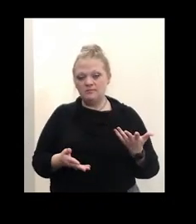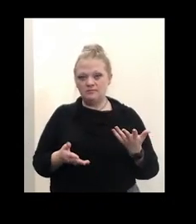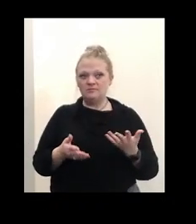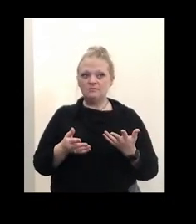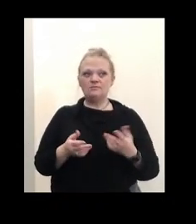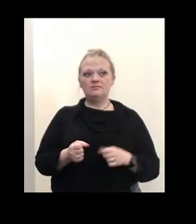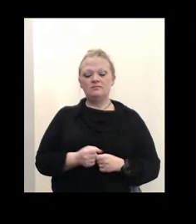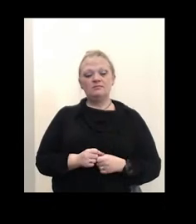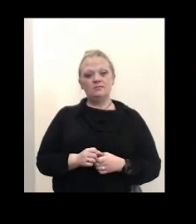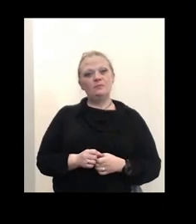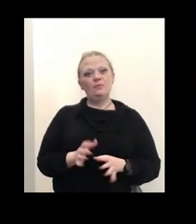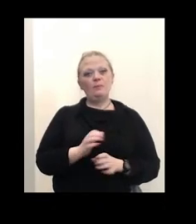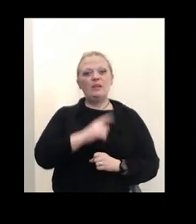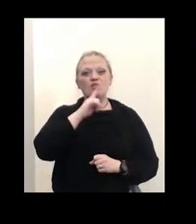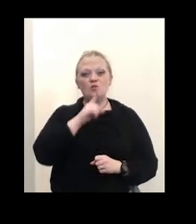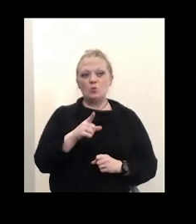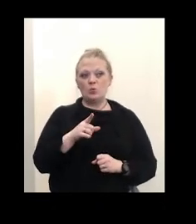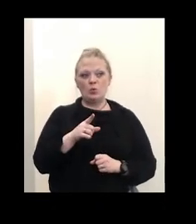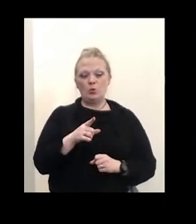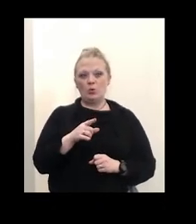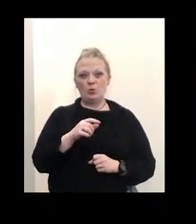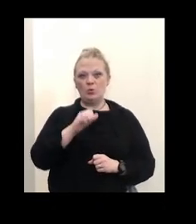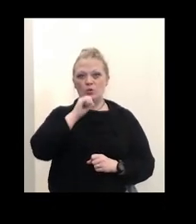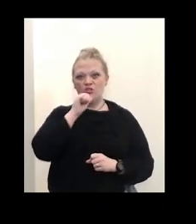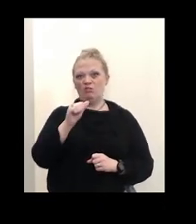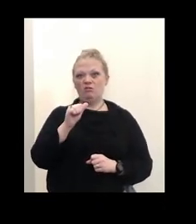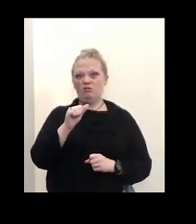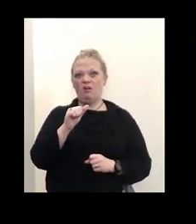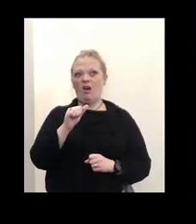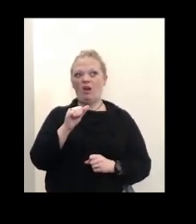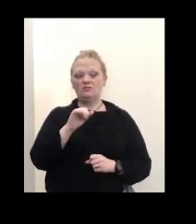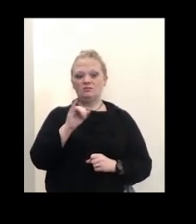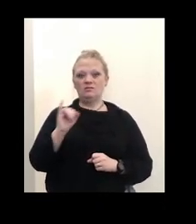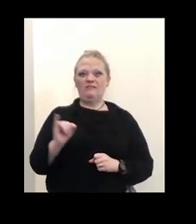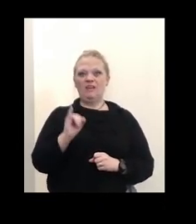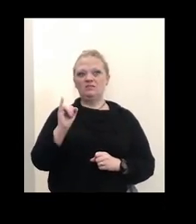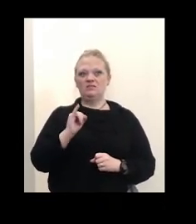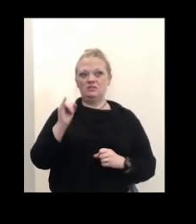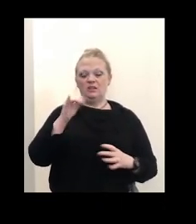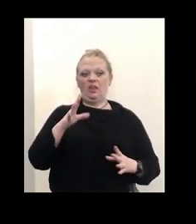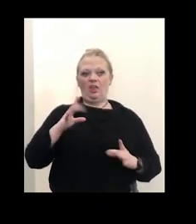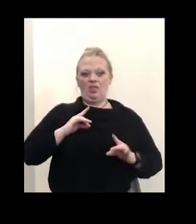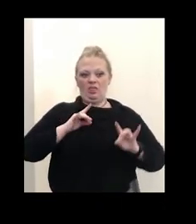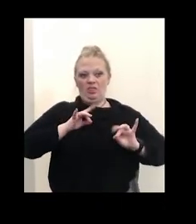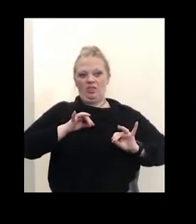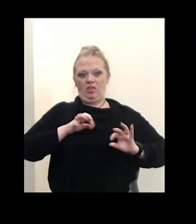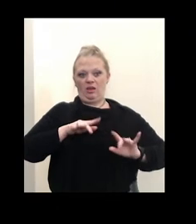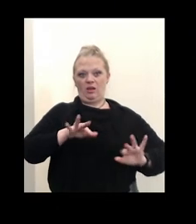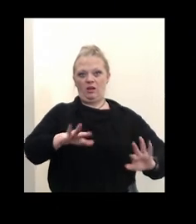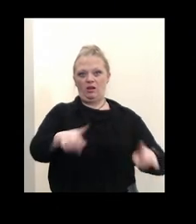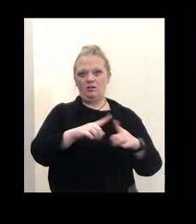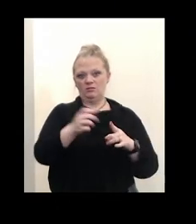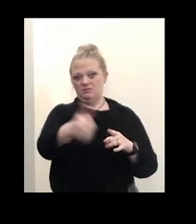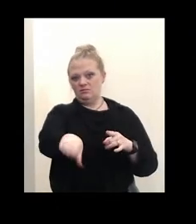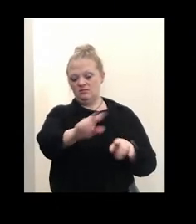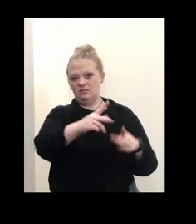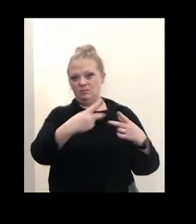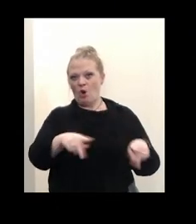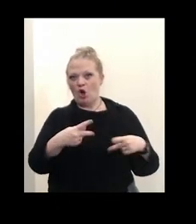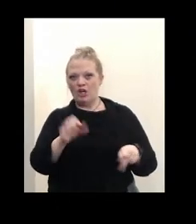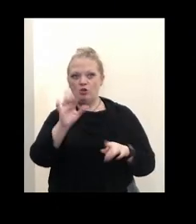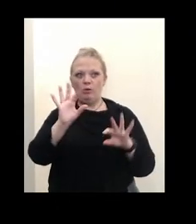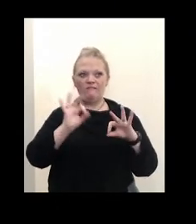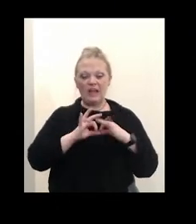that uh you're you know not going to be an infectious disease vector and transmit infection to uh everybody else at the party or your family